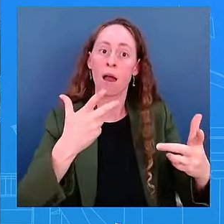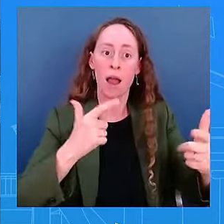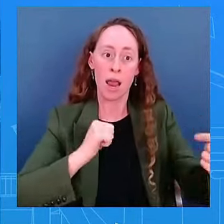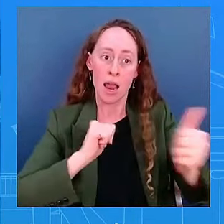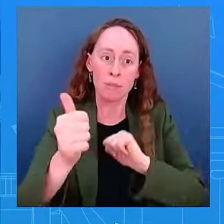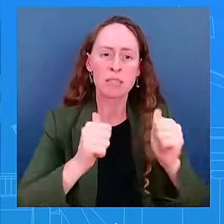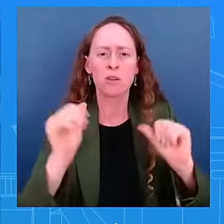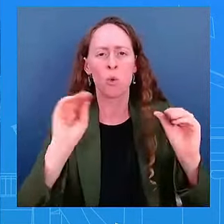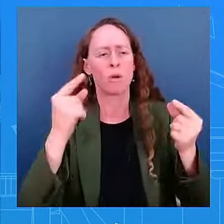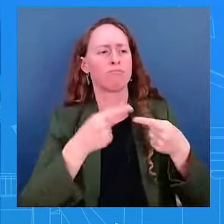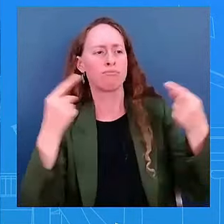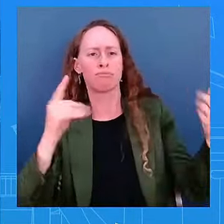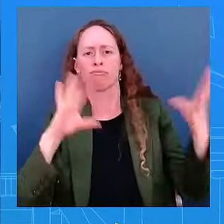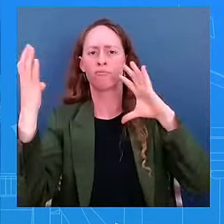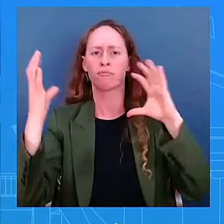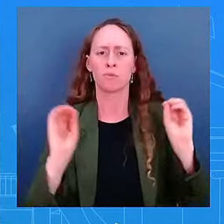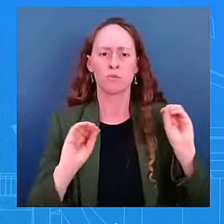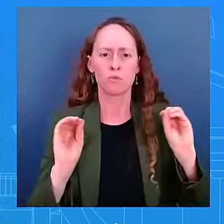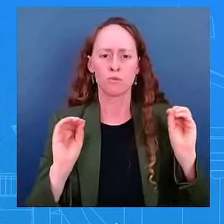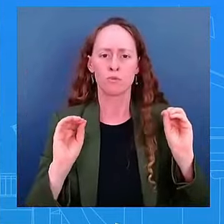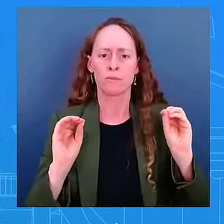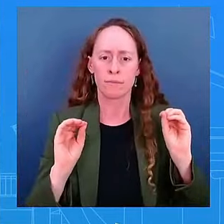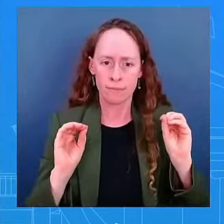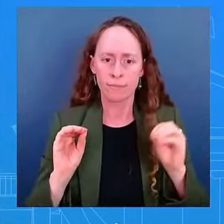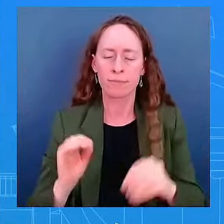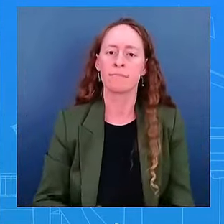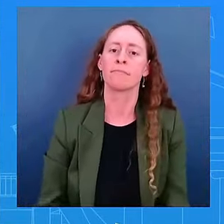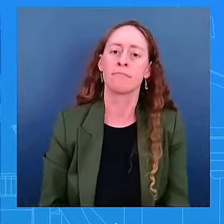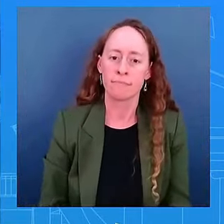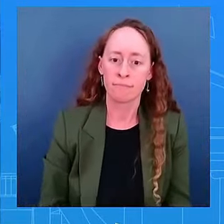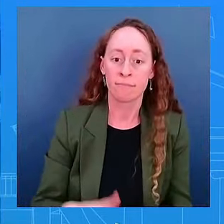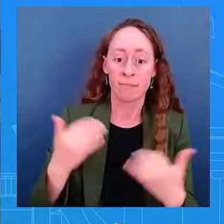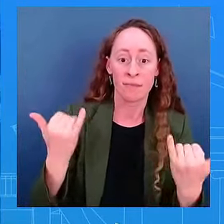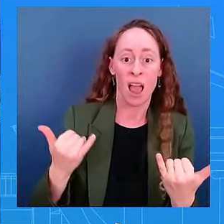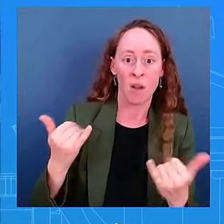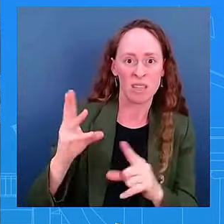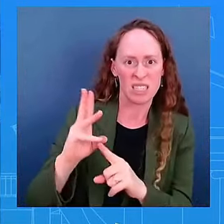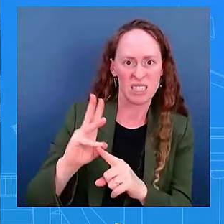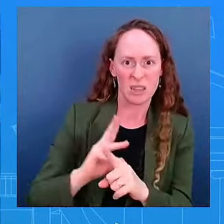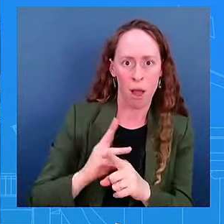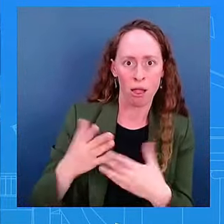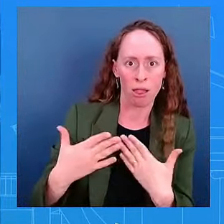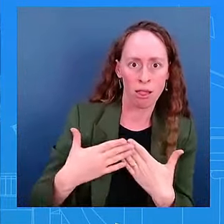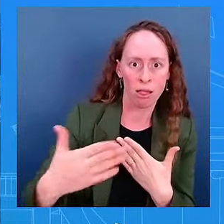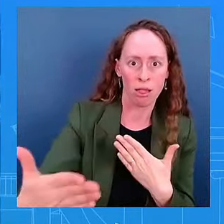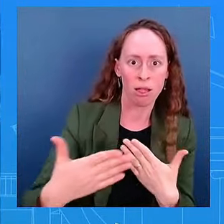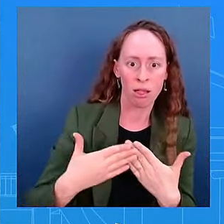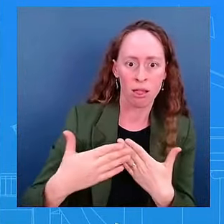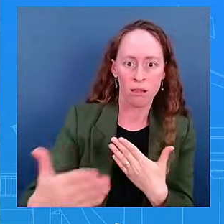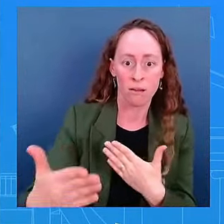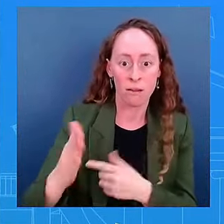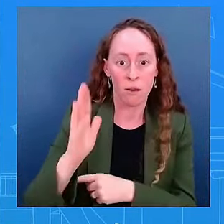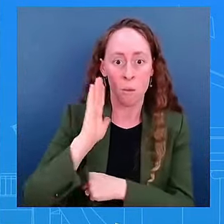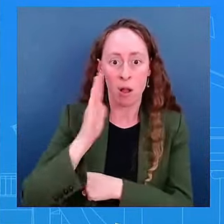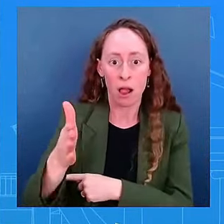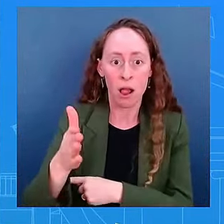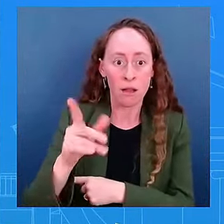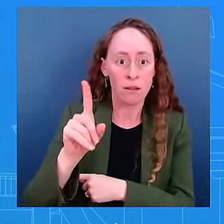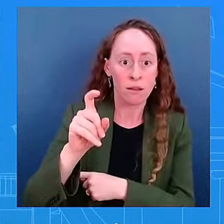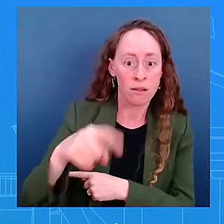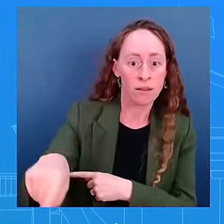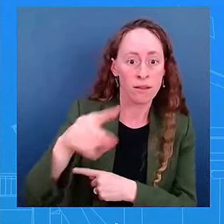Yeah. Will there still be opportunity? Say that last part. there still be a chance he may go abroad? I don't have anything to share